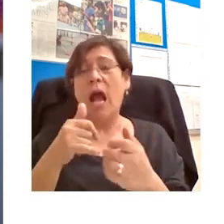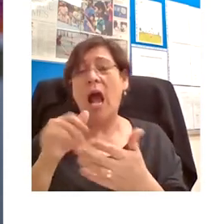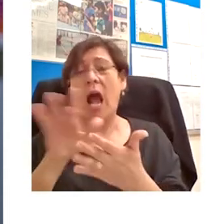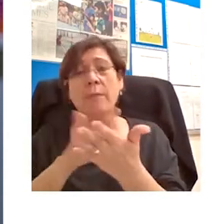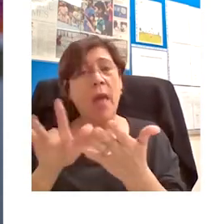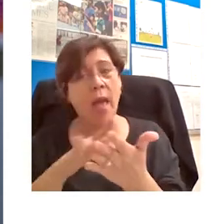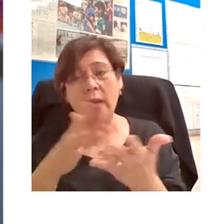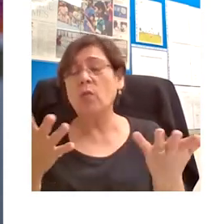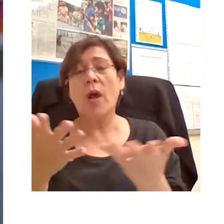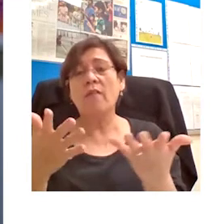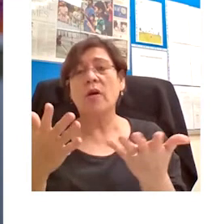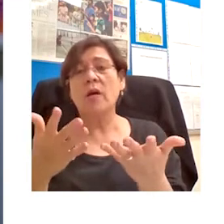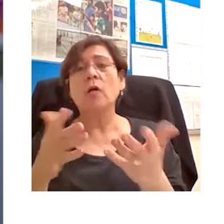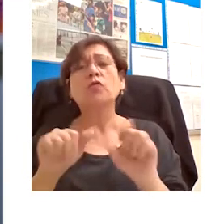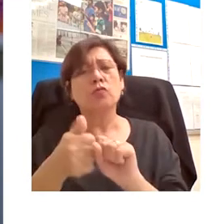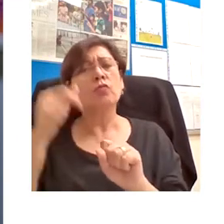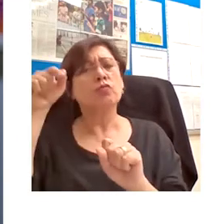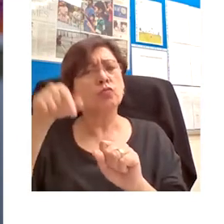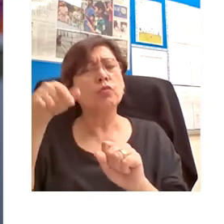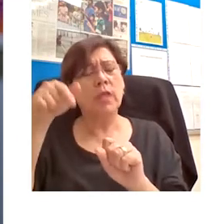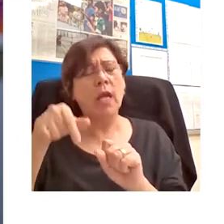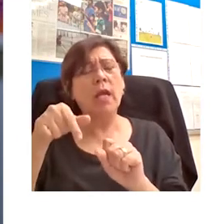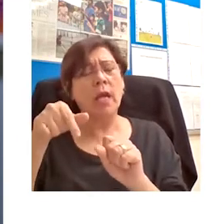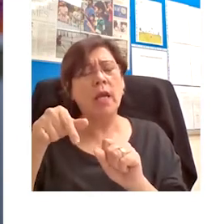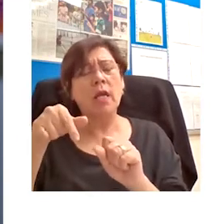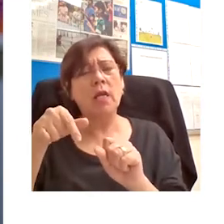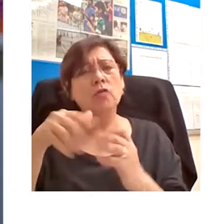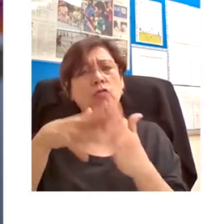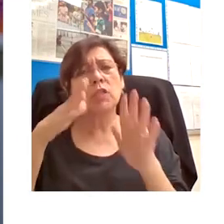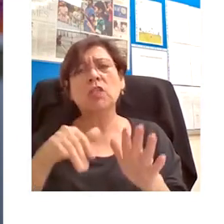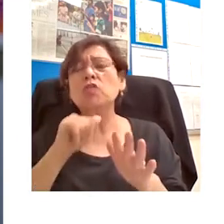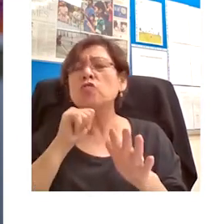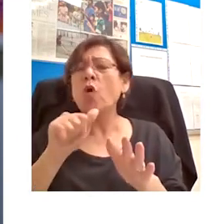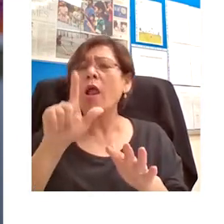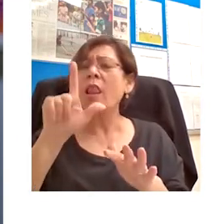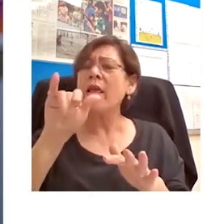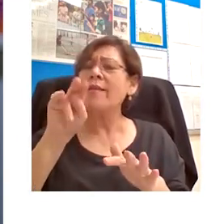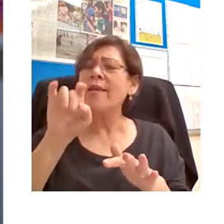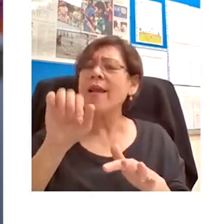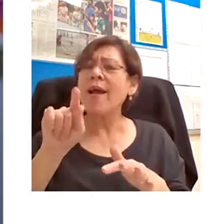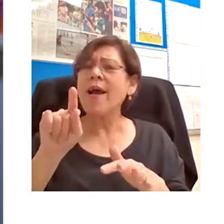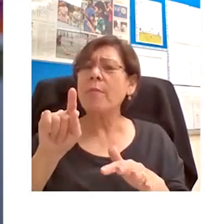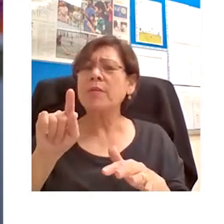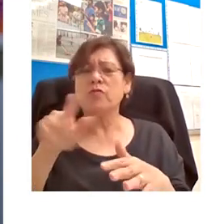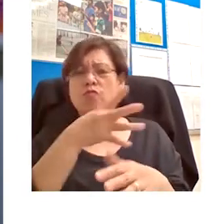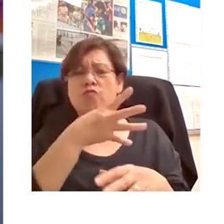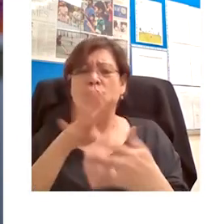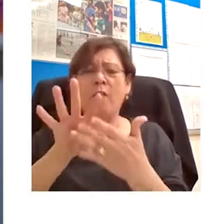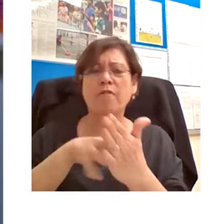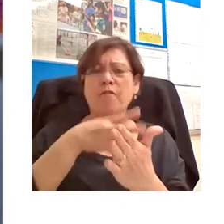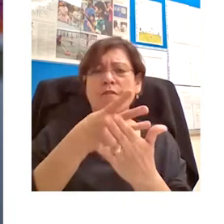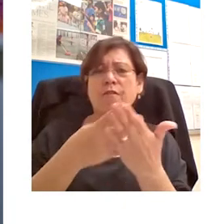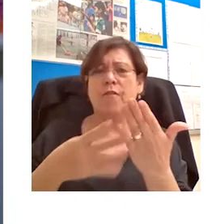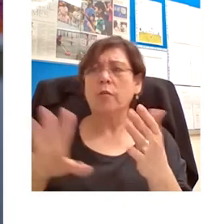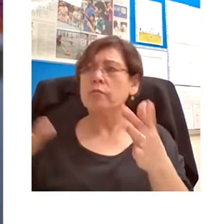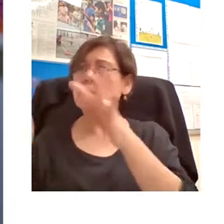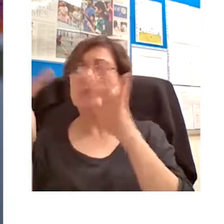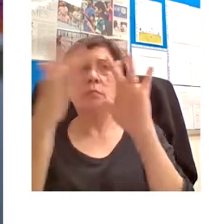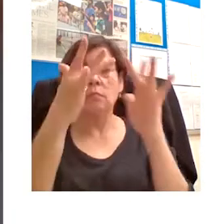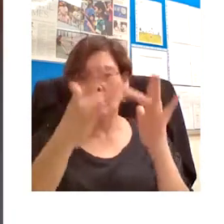I think today's students are non-linear as well. They're graph learners. They connect everything with everything.